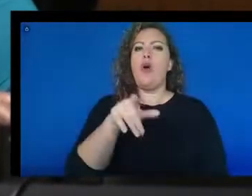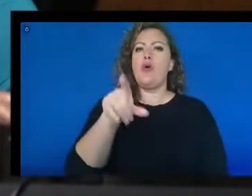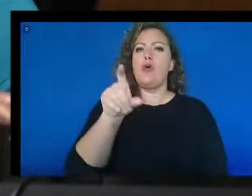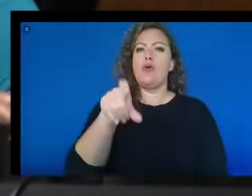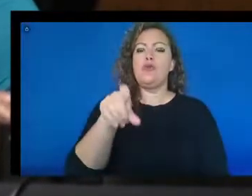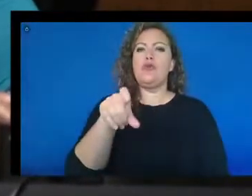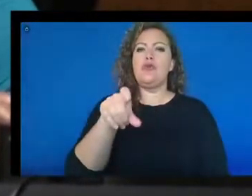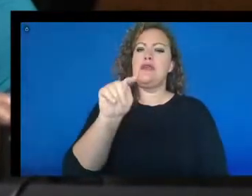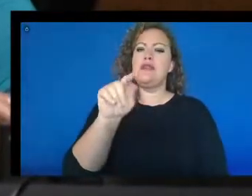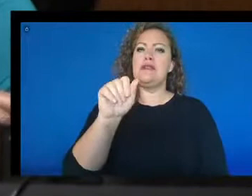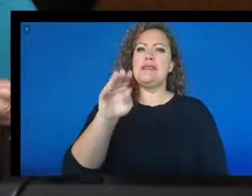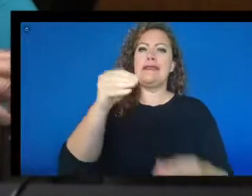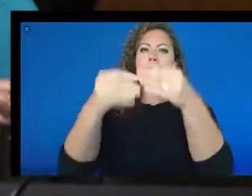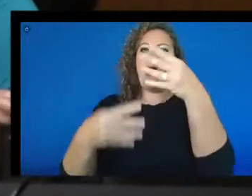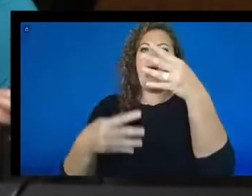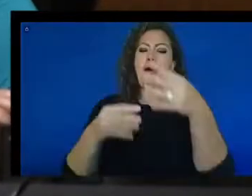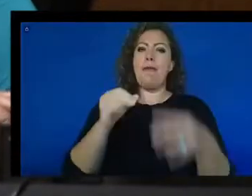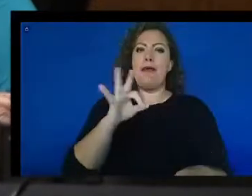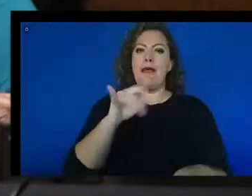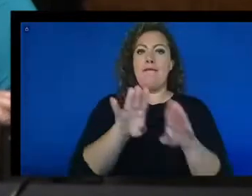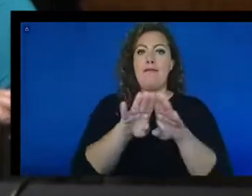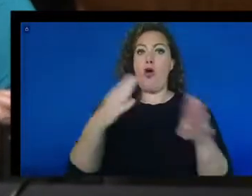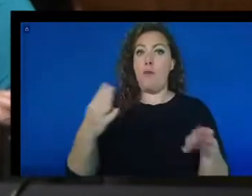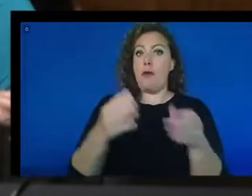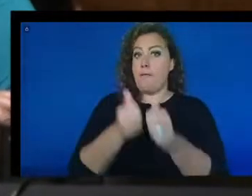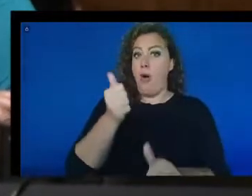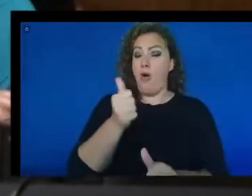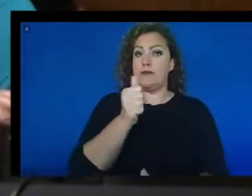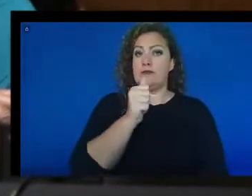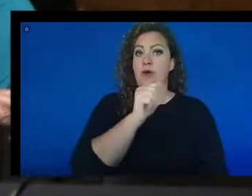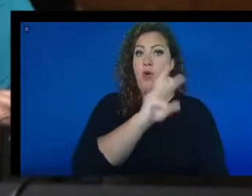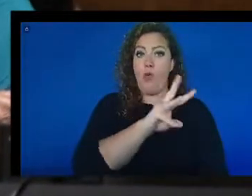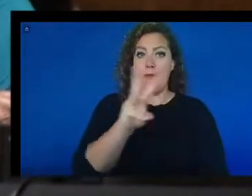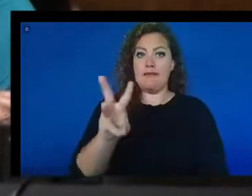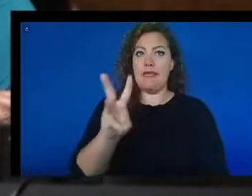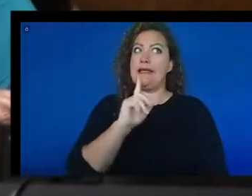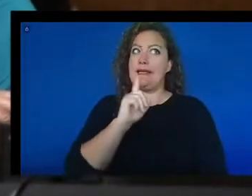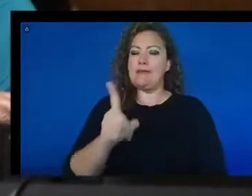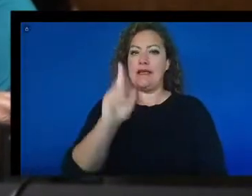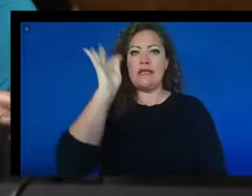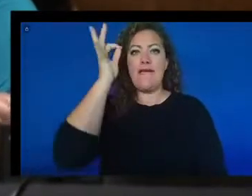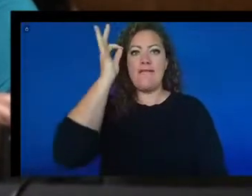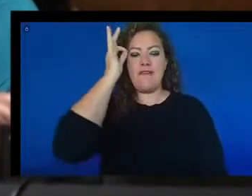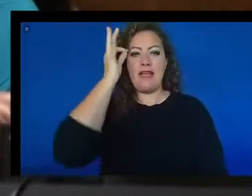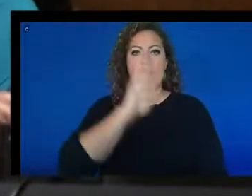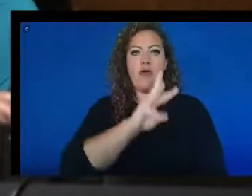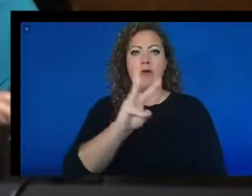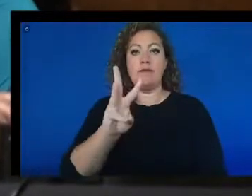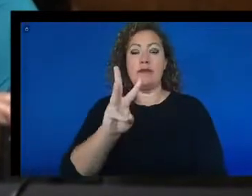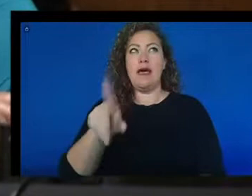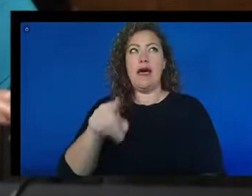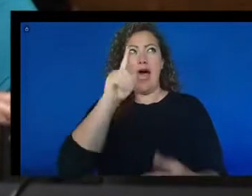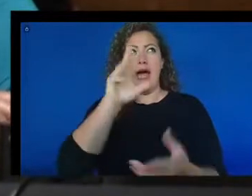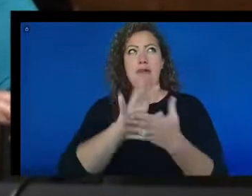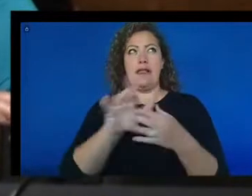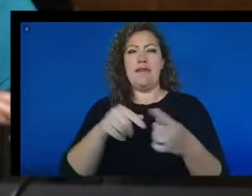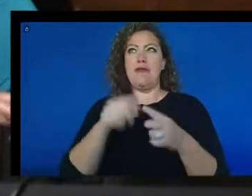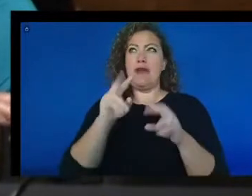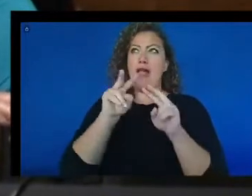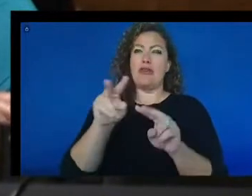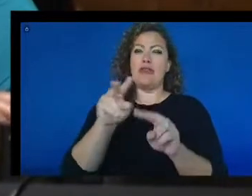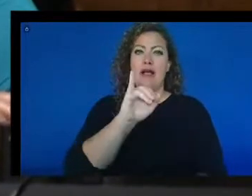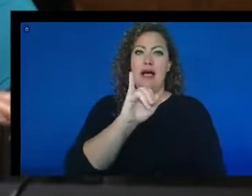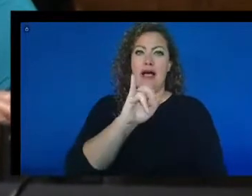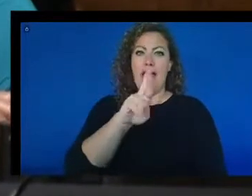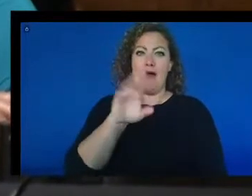up most websites, especially federal websites, I believe when I attempted to look at the IRS one, I think the opening